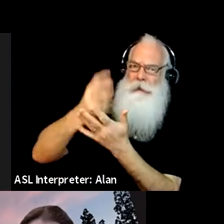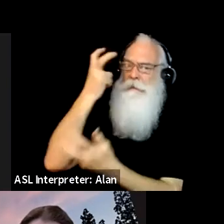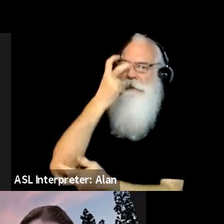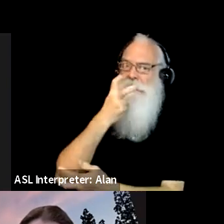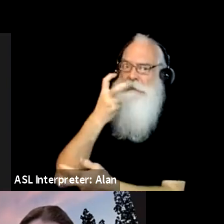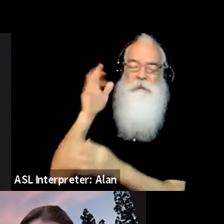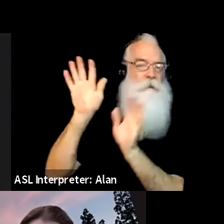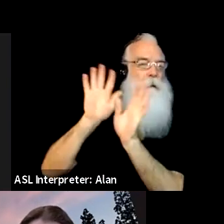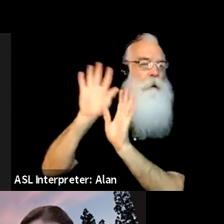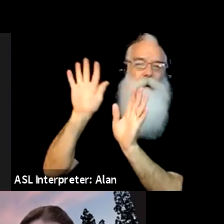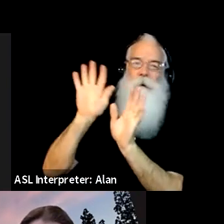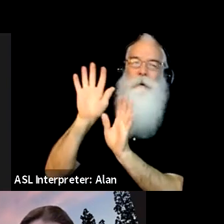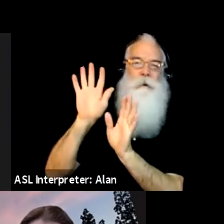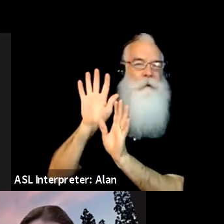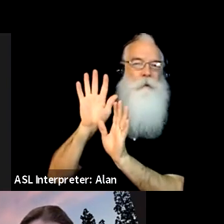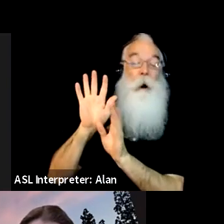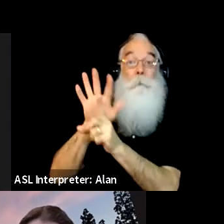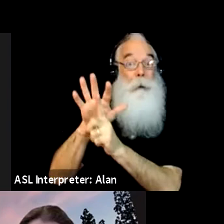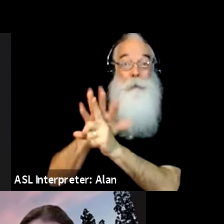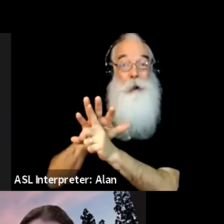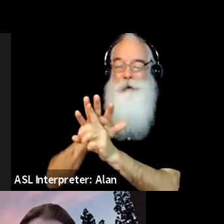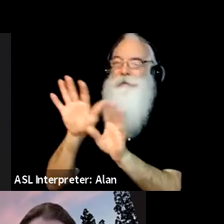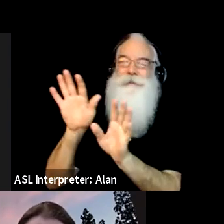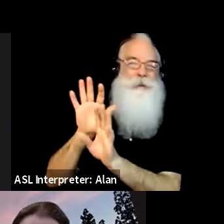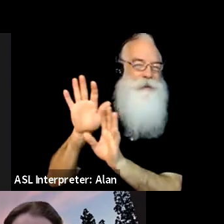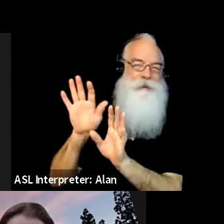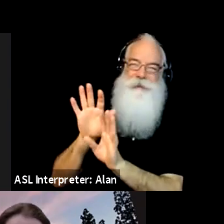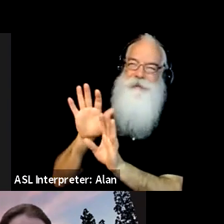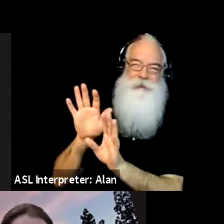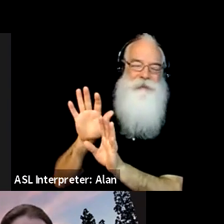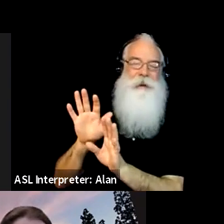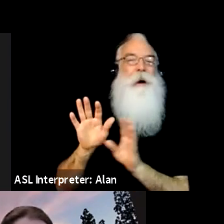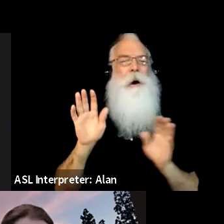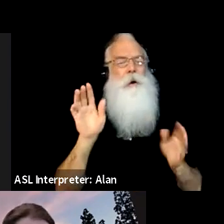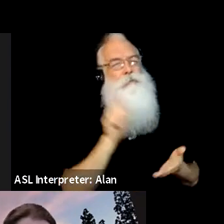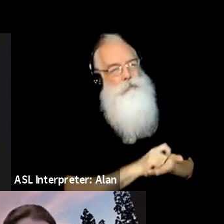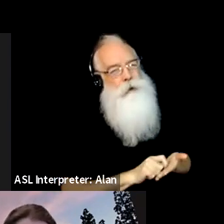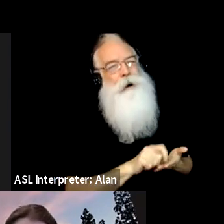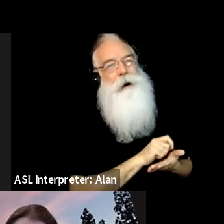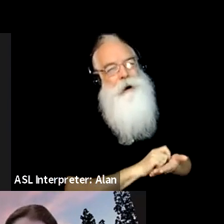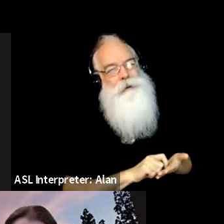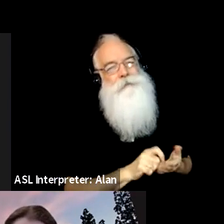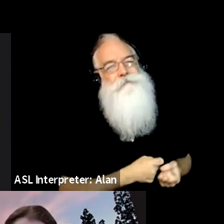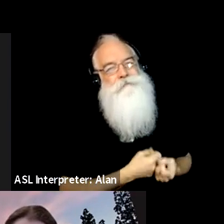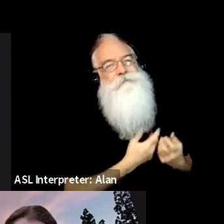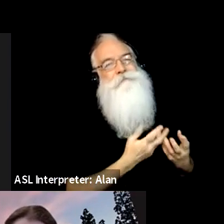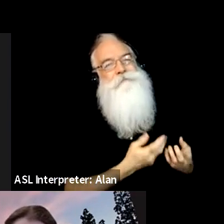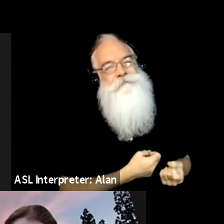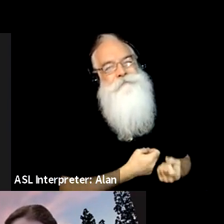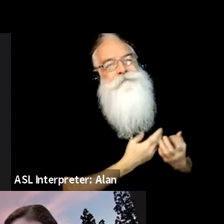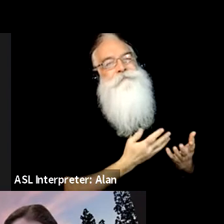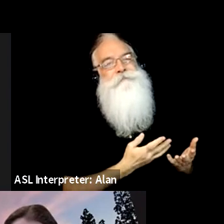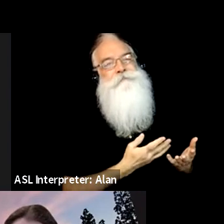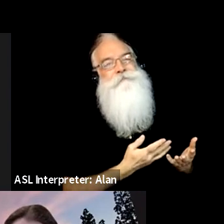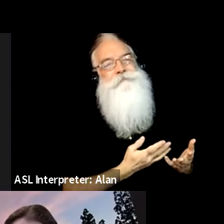uh, not because you want to be popular. Um, you know, if you're writing that few years ago, the